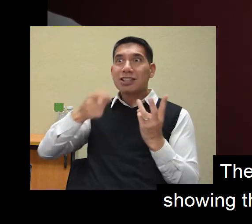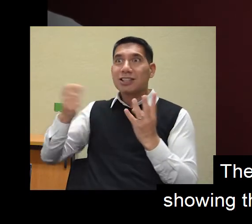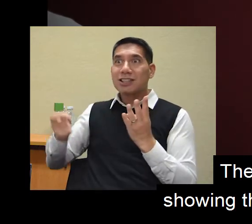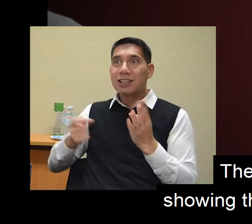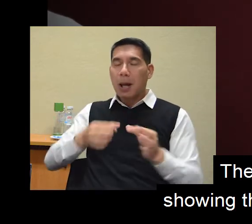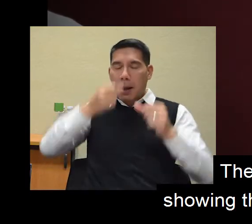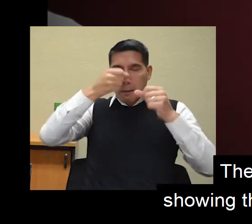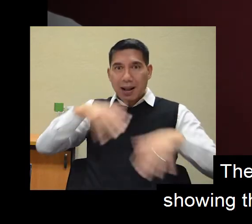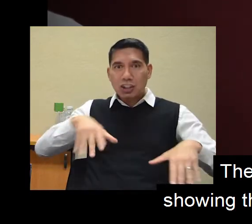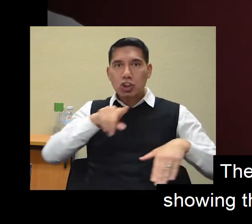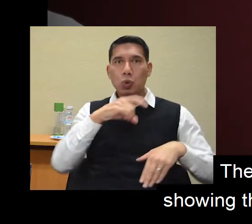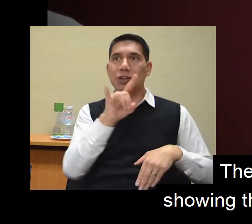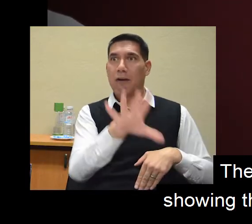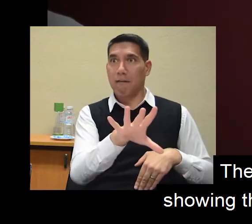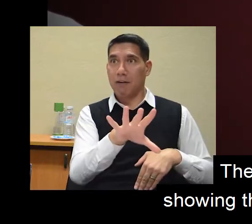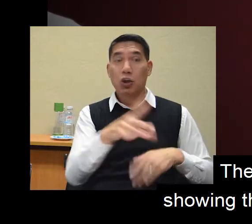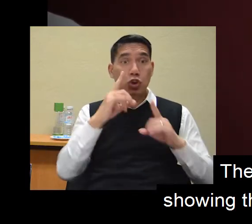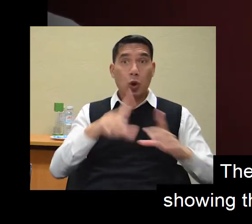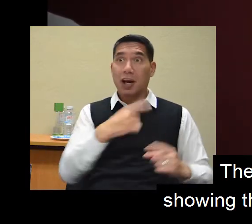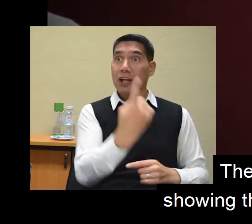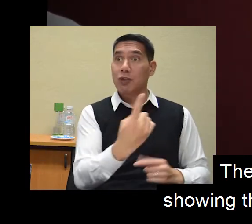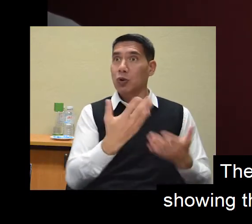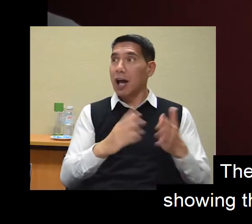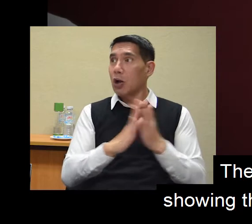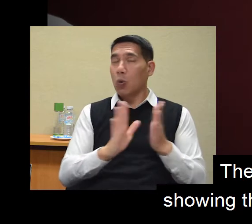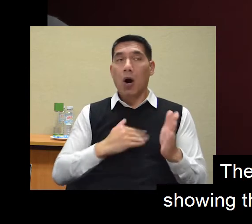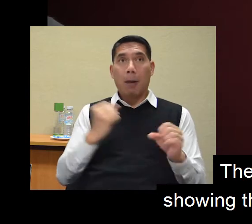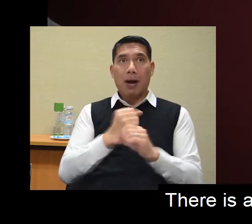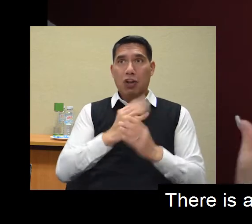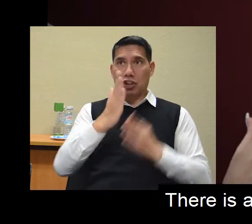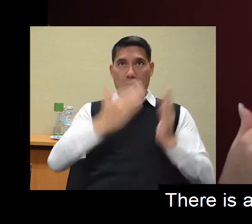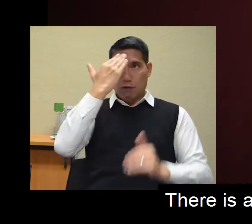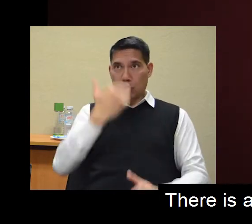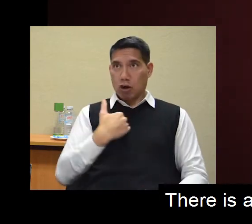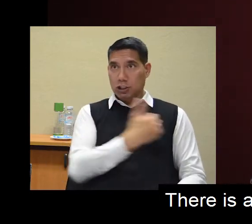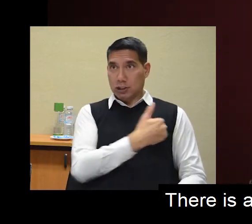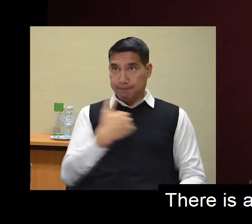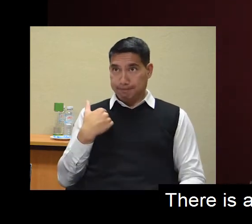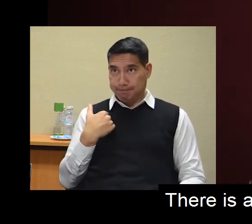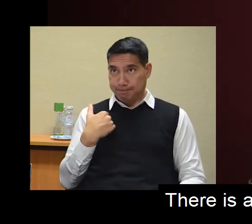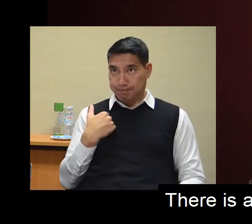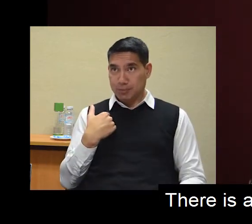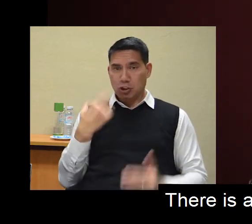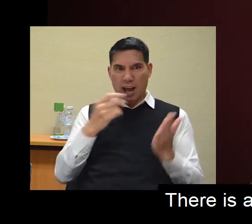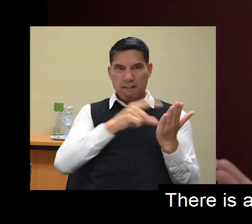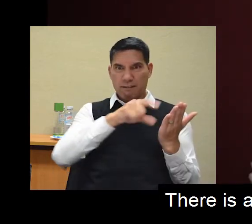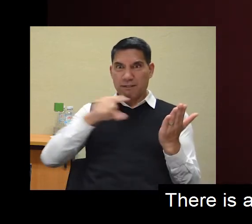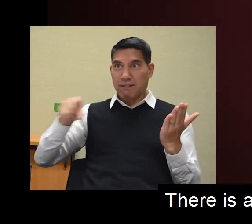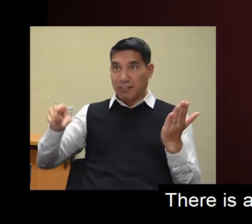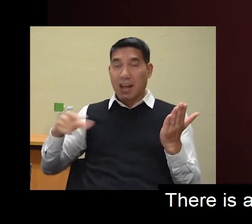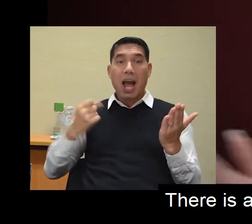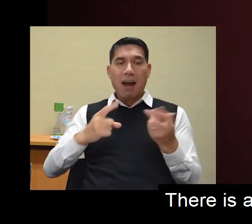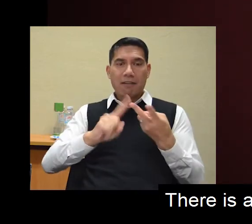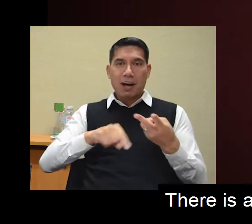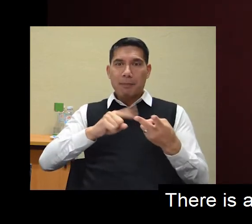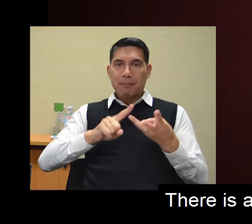Bless Yourself, showing the individual how to make the sign of the cross. There is an activity